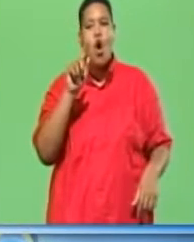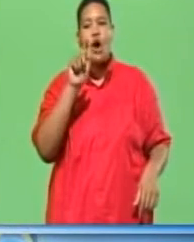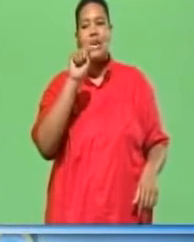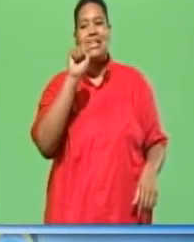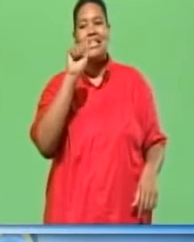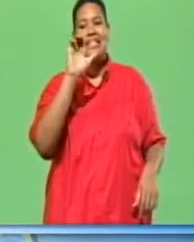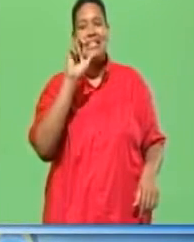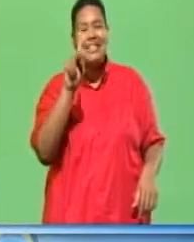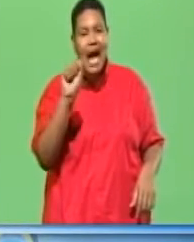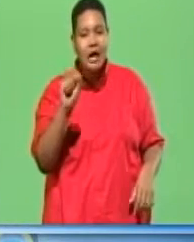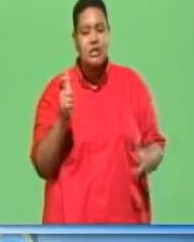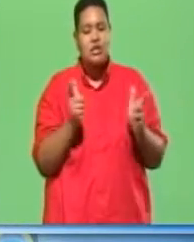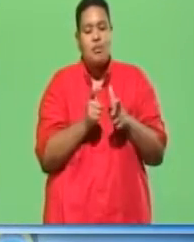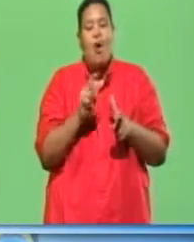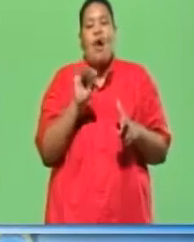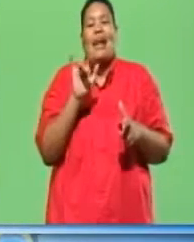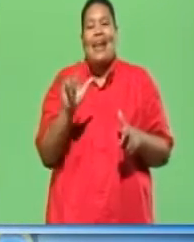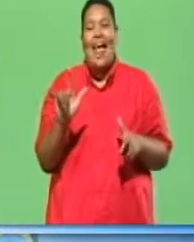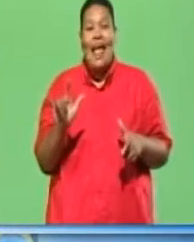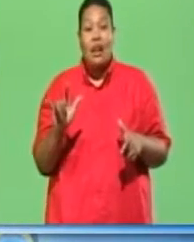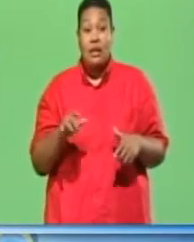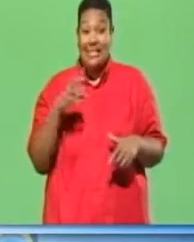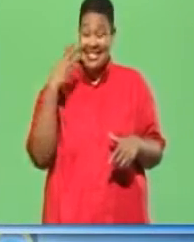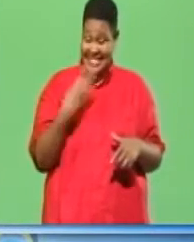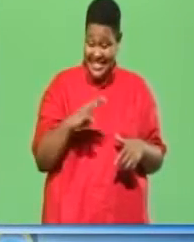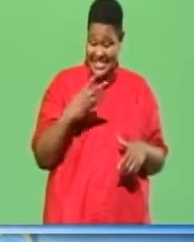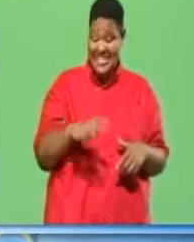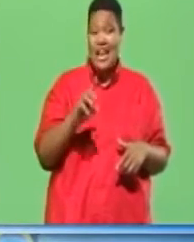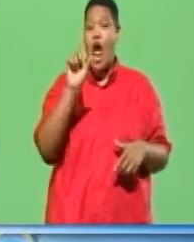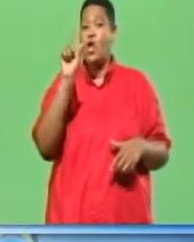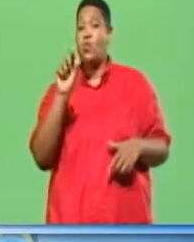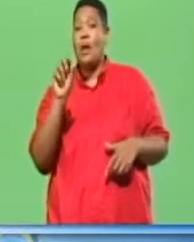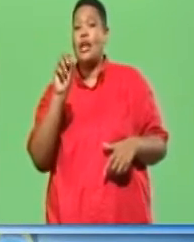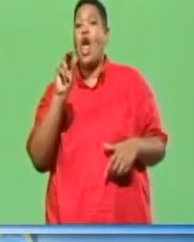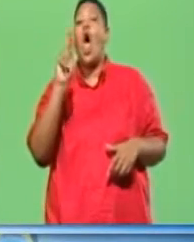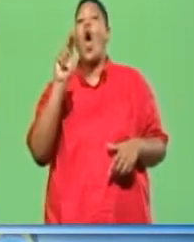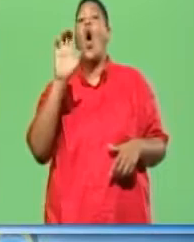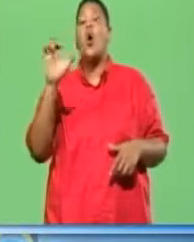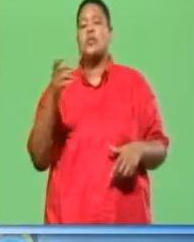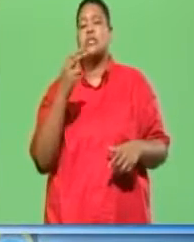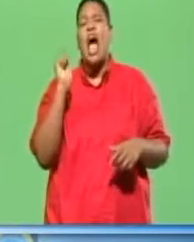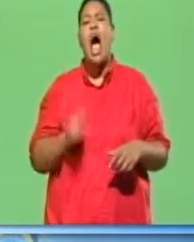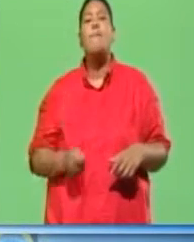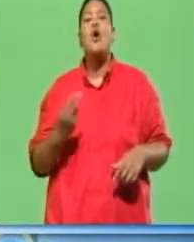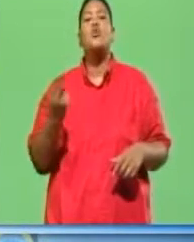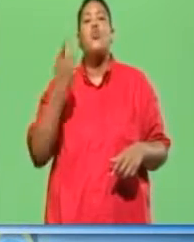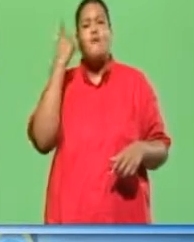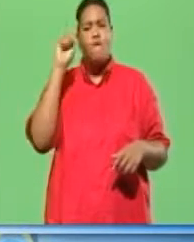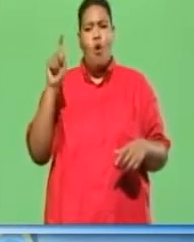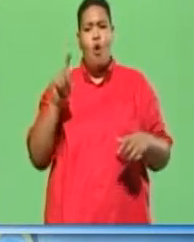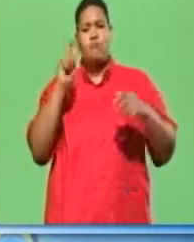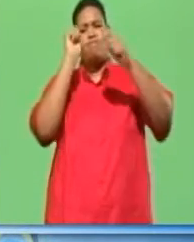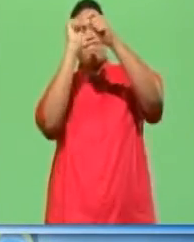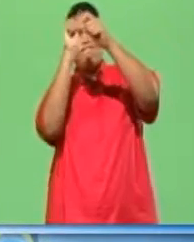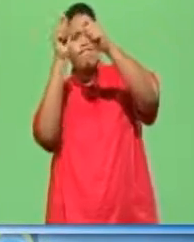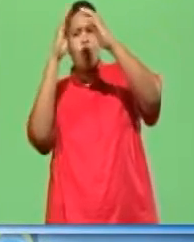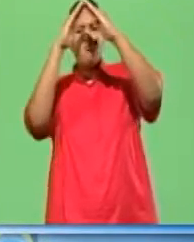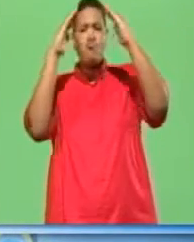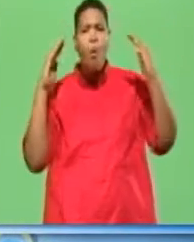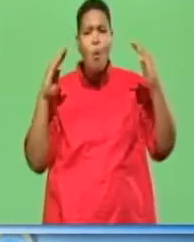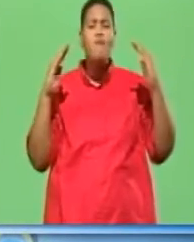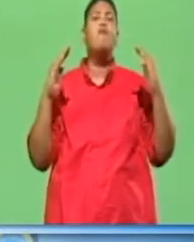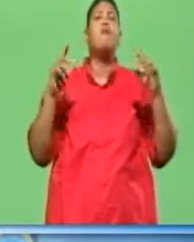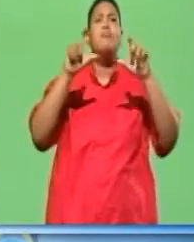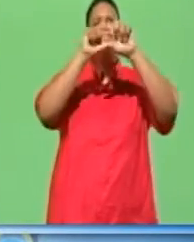small finish nails. 16 and 20-ounce hammers are used for framing and roofing, usually